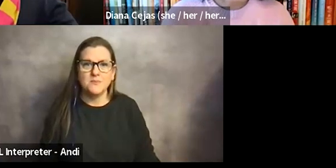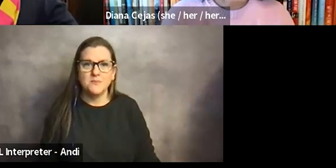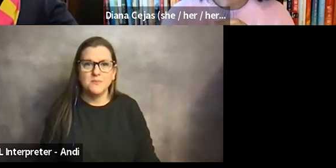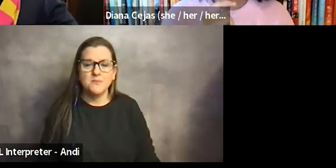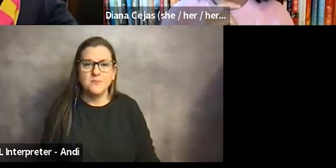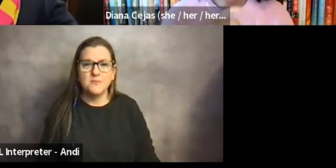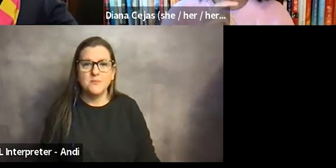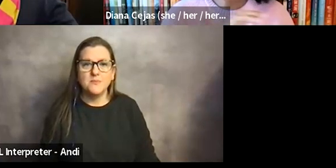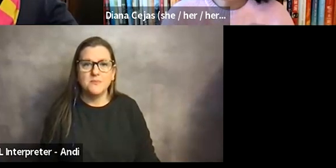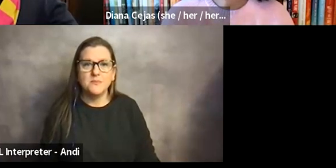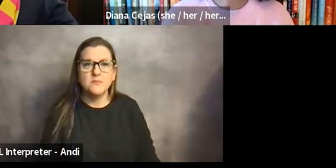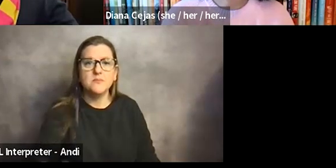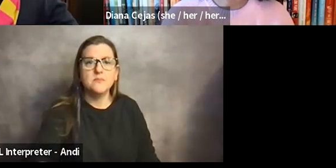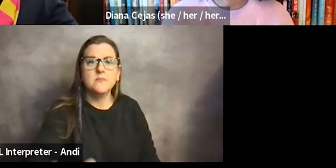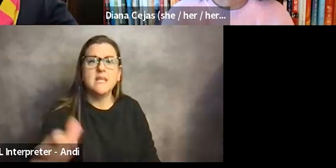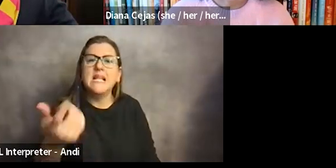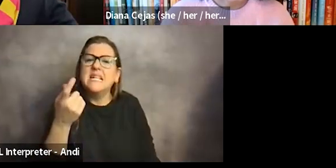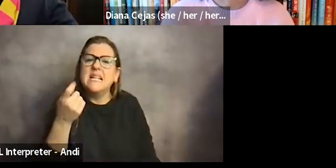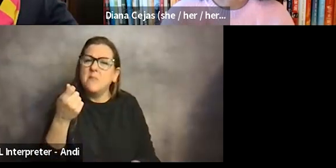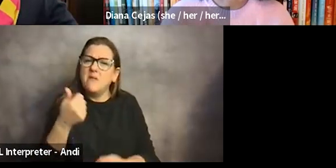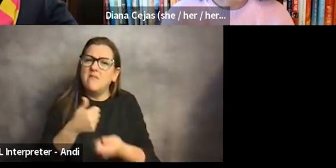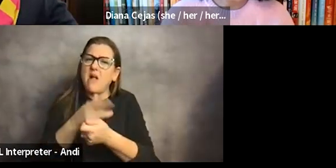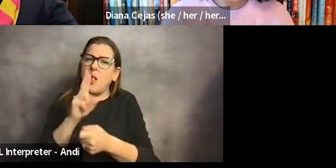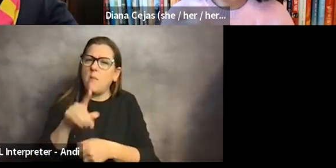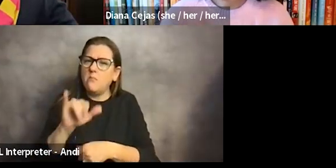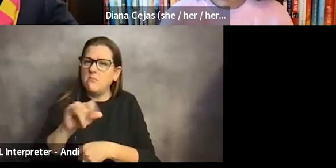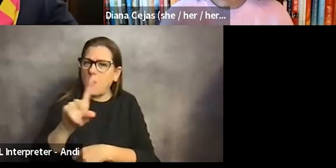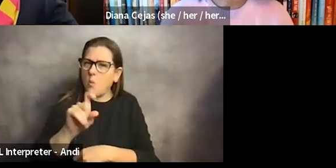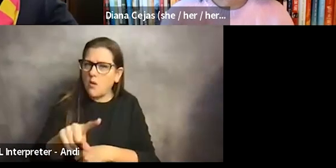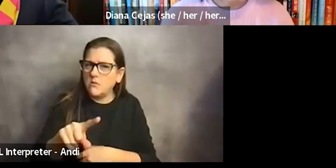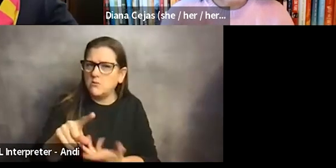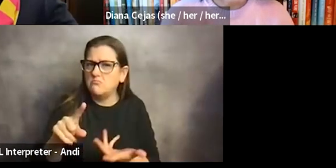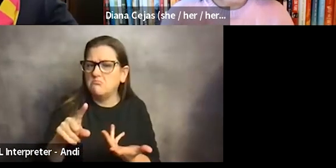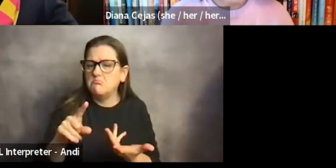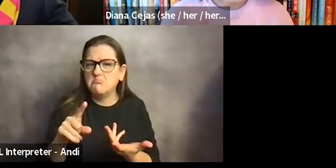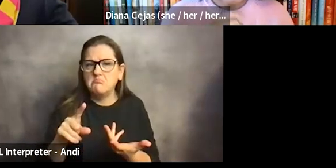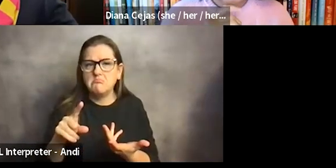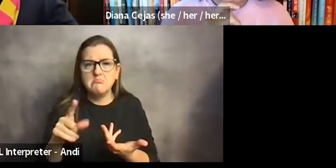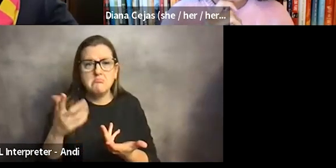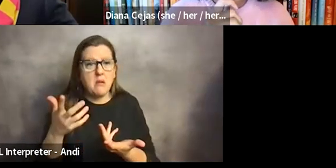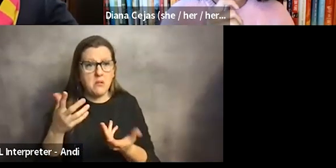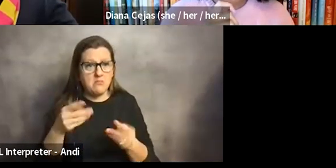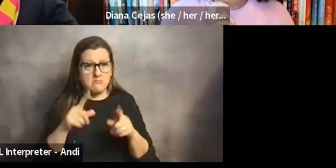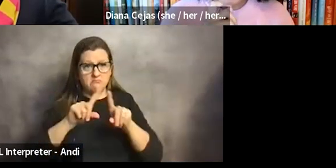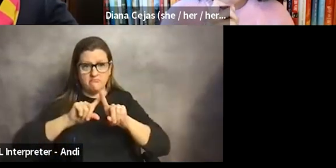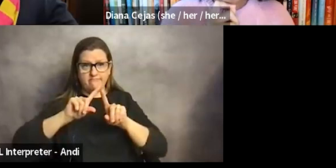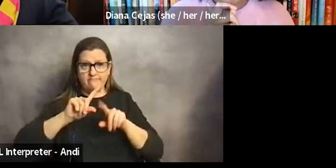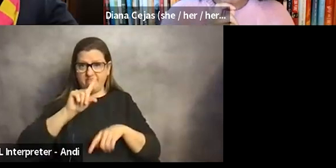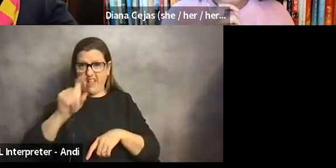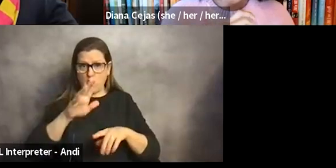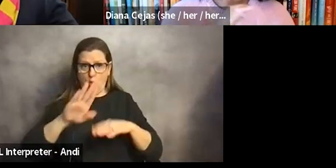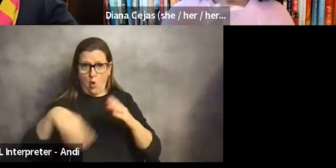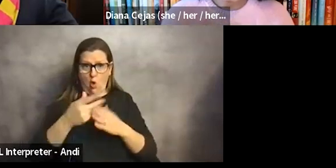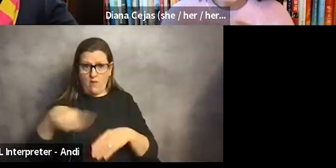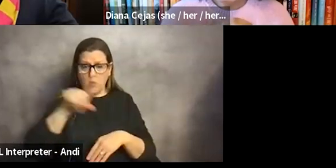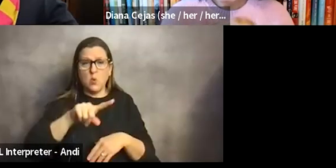So kind of as like a follow-up to this question, um, maybe one that we can spread to the entire group. but what happens in